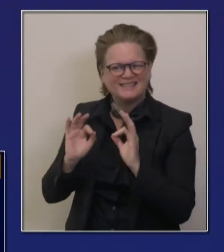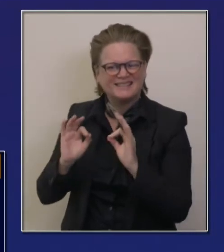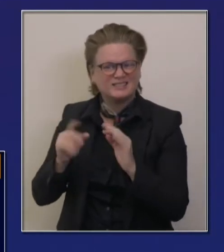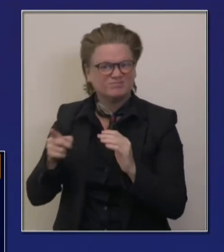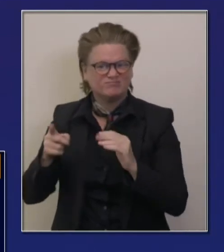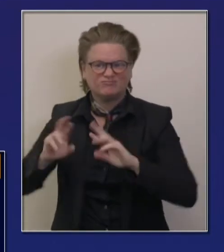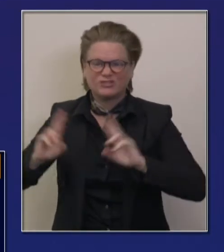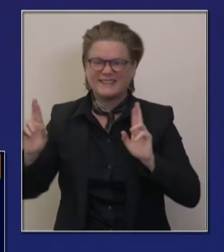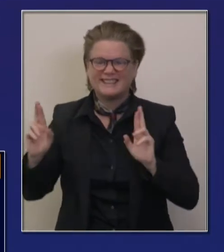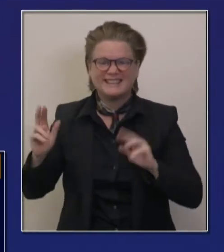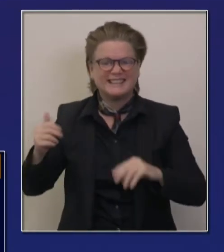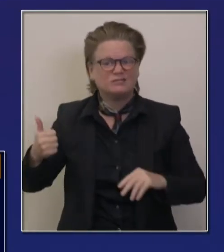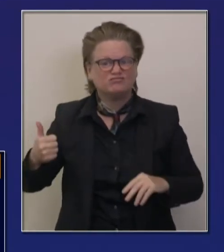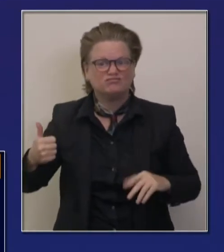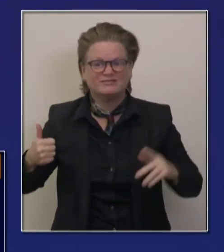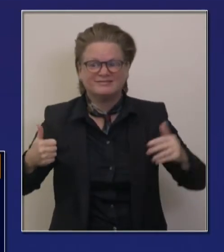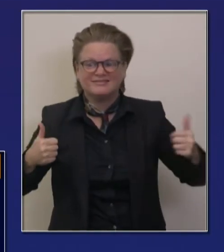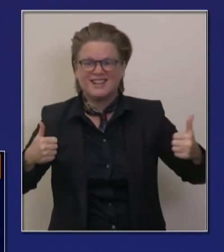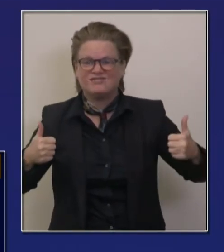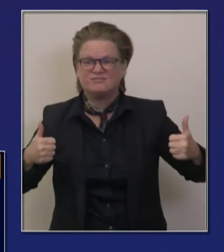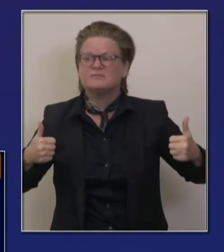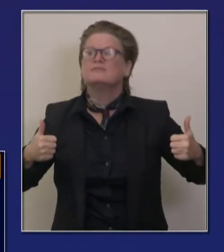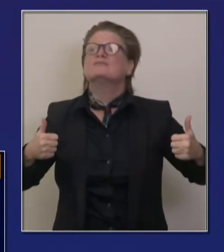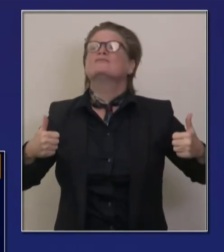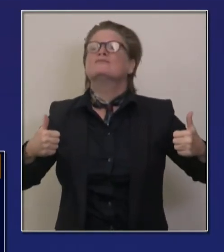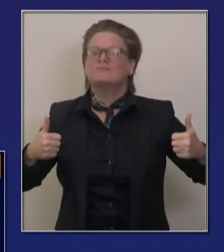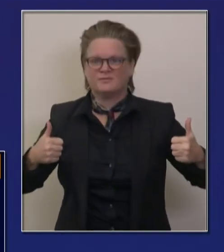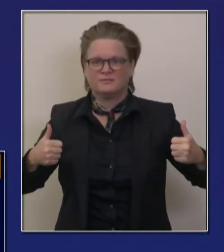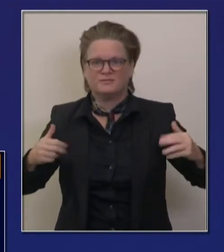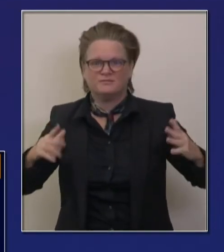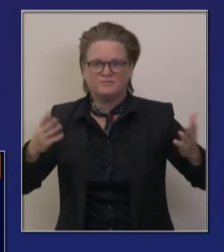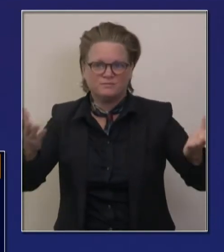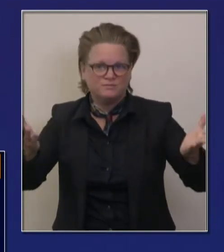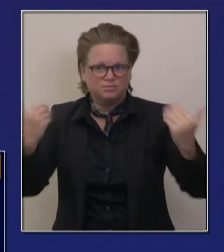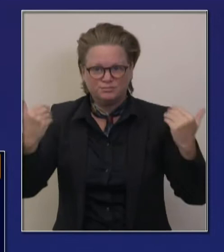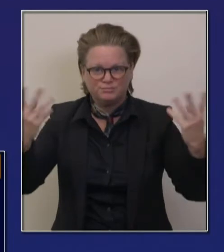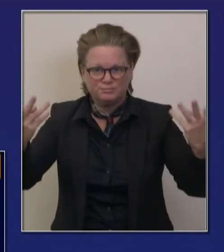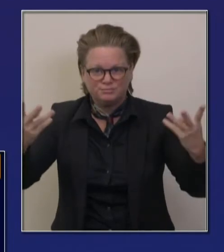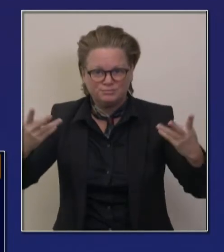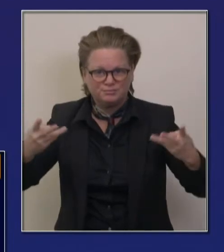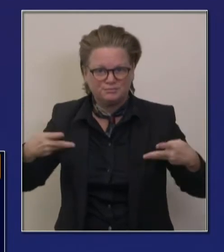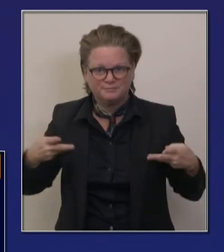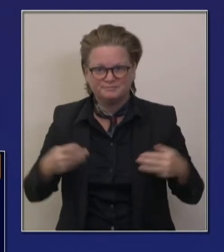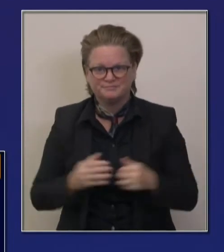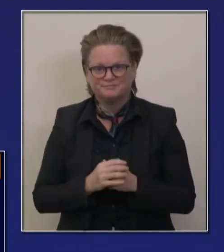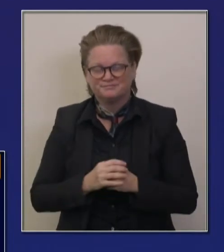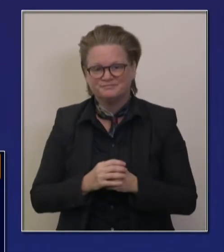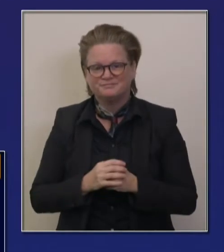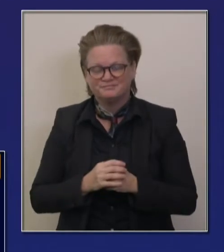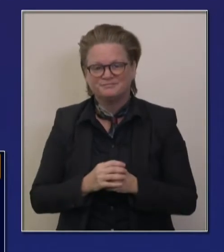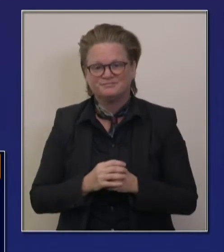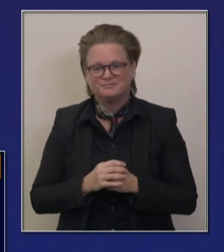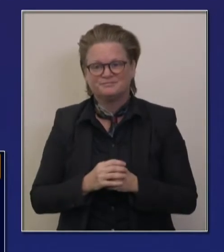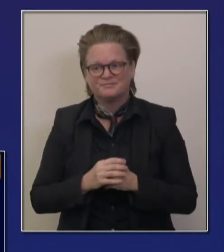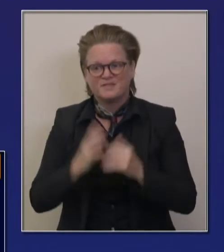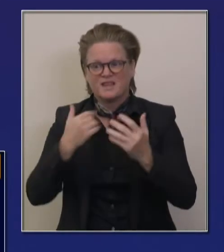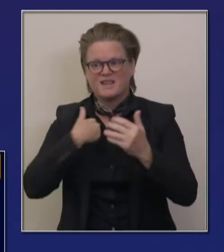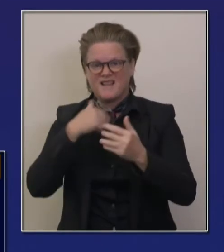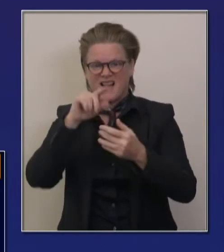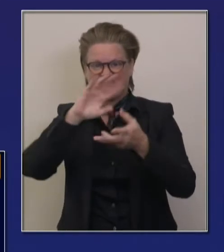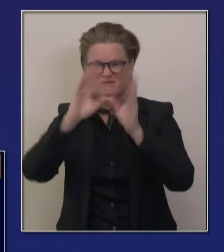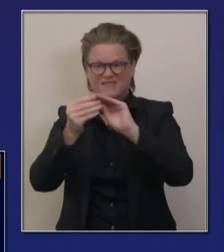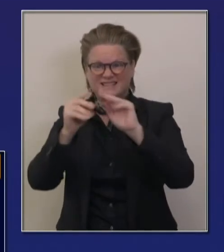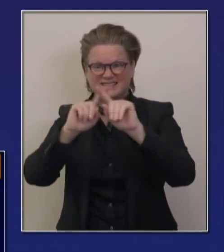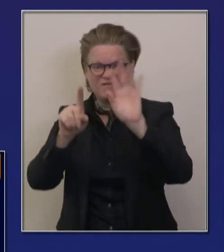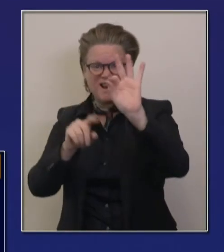uh, prepared and up and running to the extent again that it's needed. So these are these pre, uh, located areas